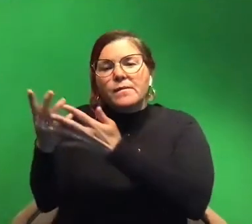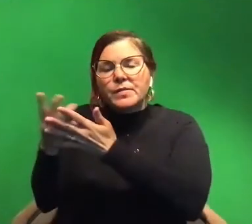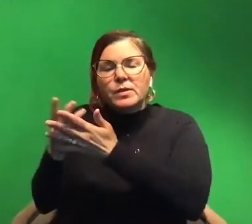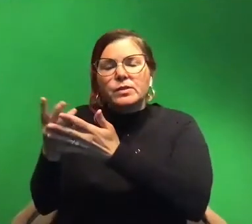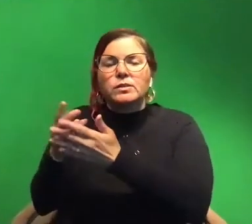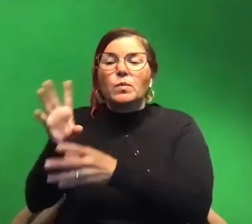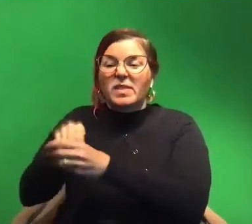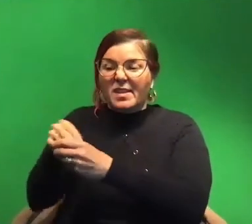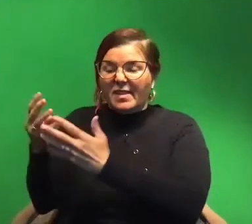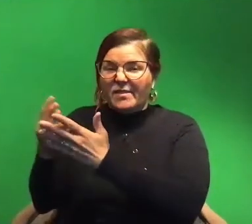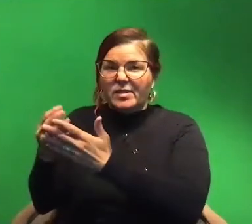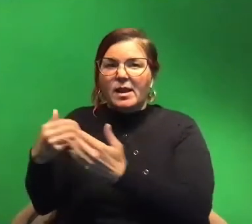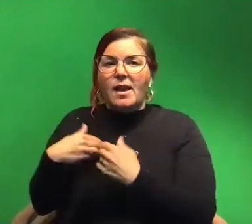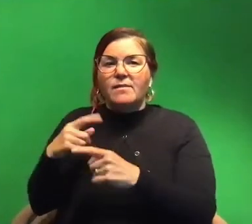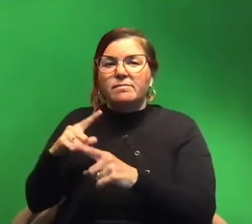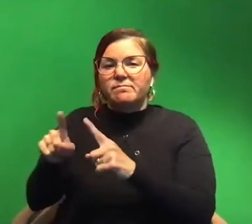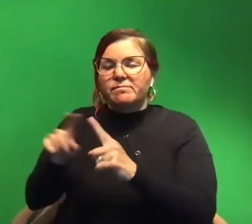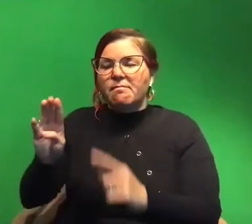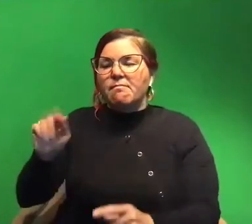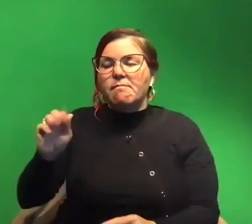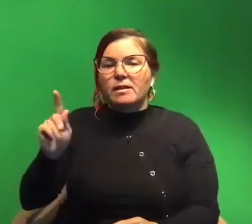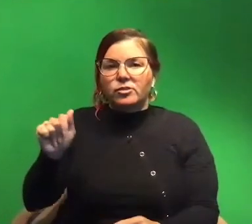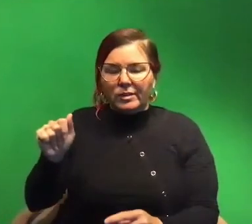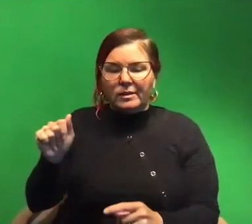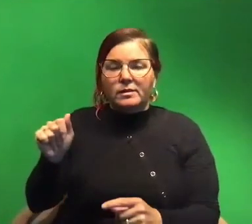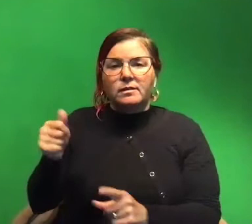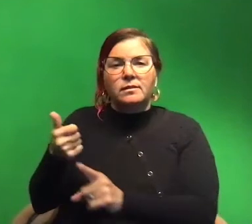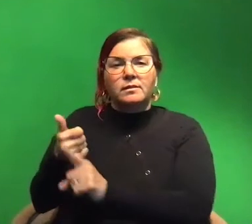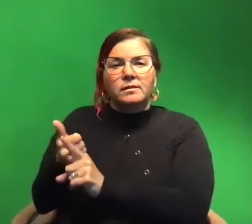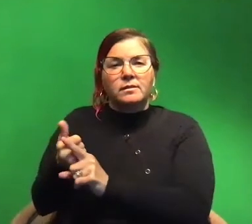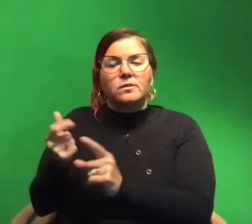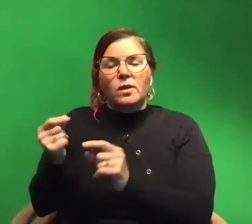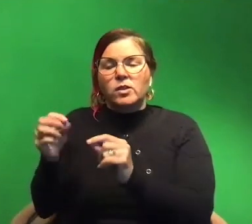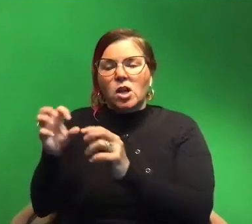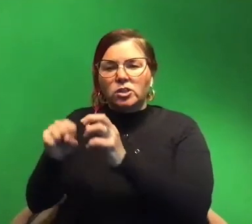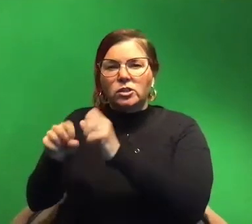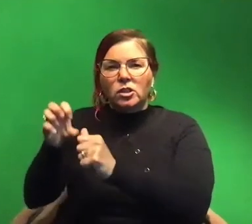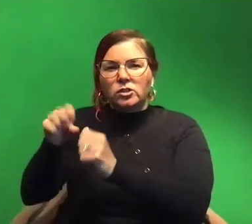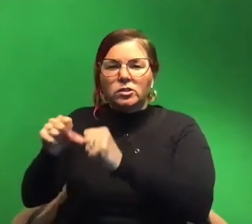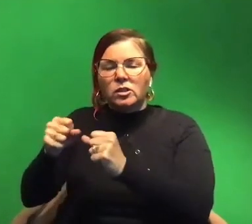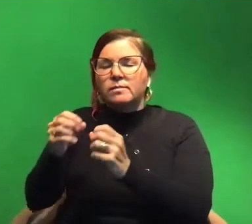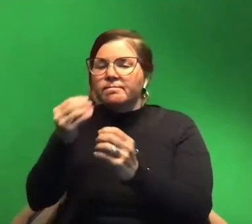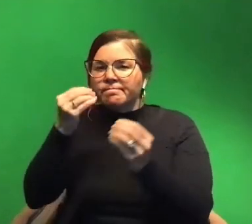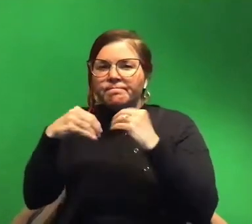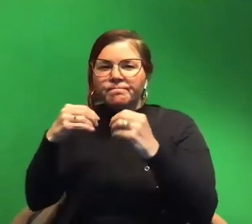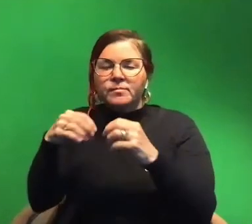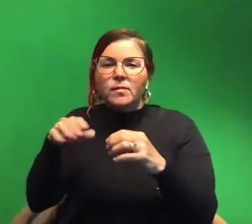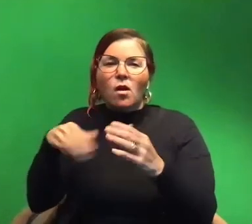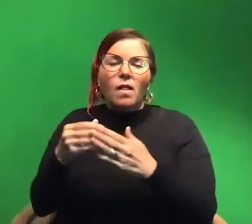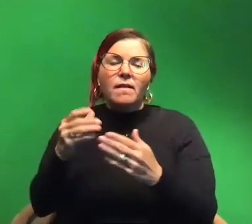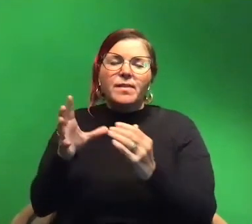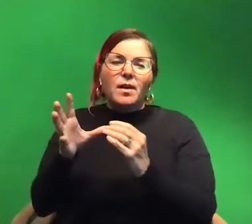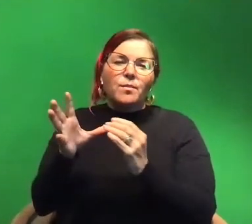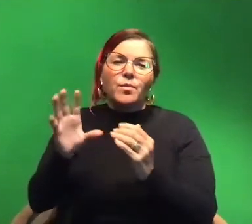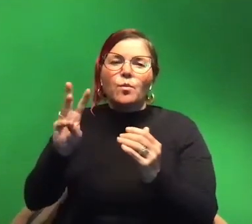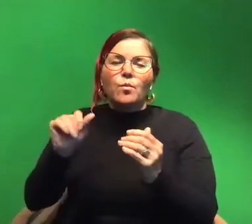that filter there's a bunch of bacteria and that bacteria basically munches on all of the waste products from the squid and then